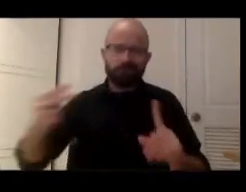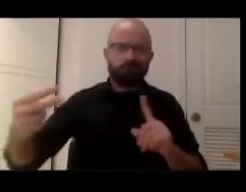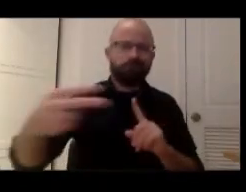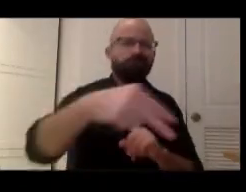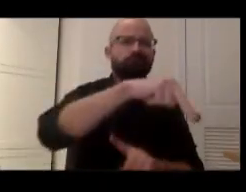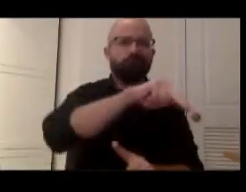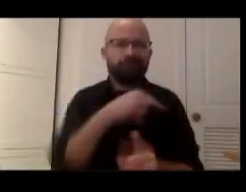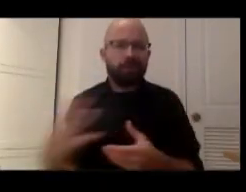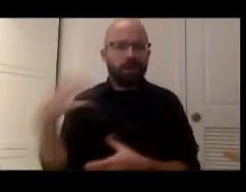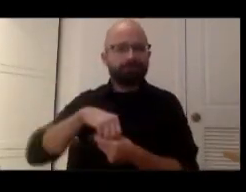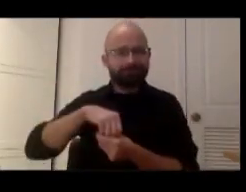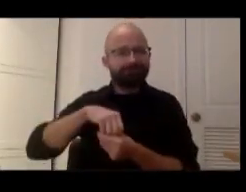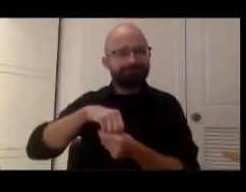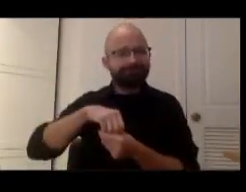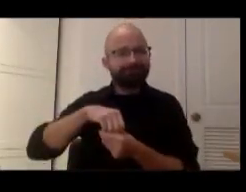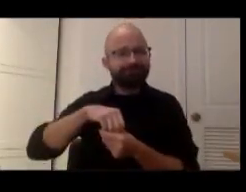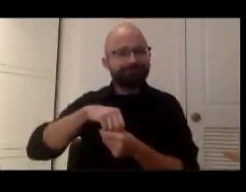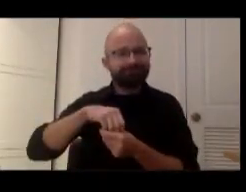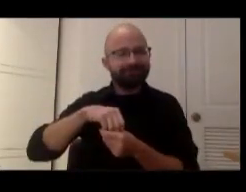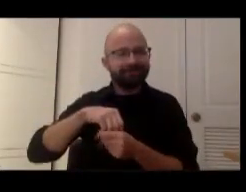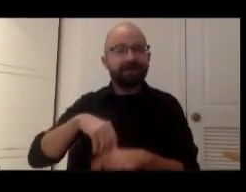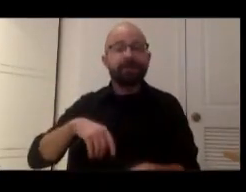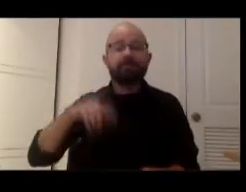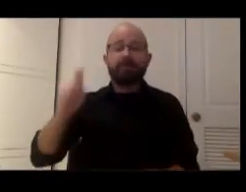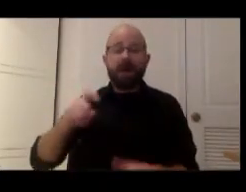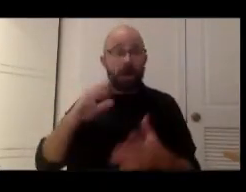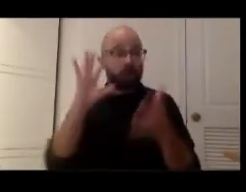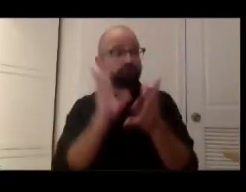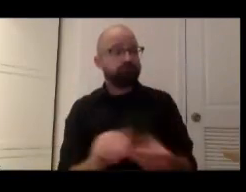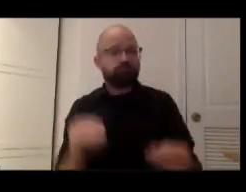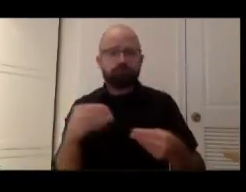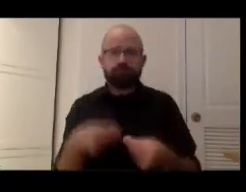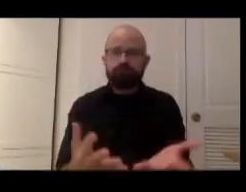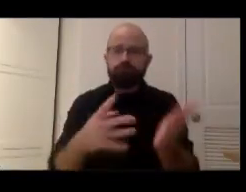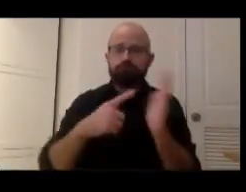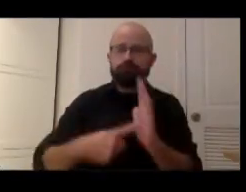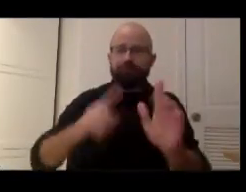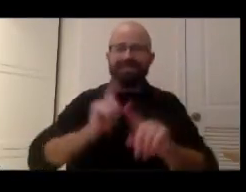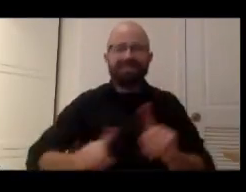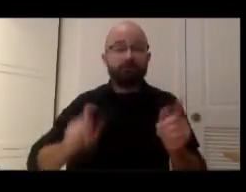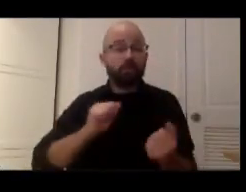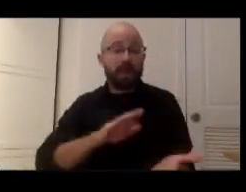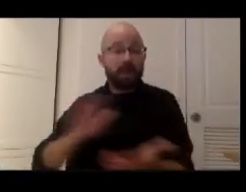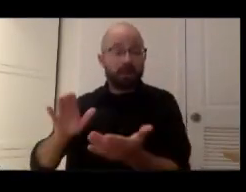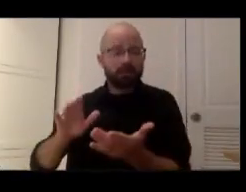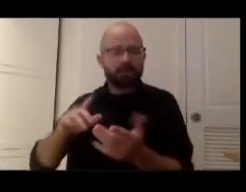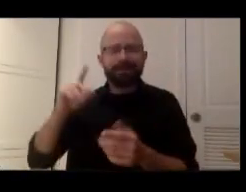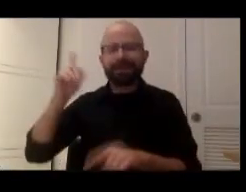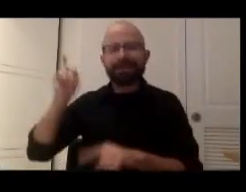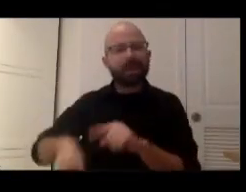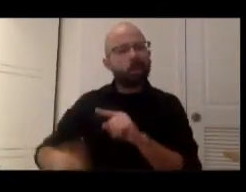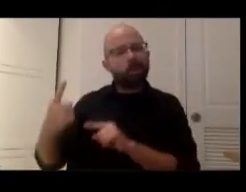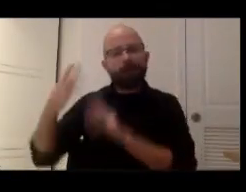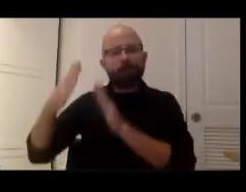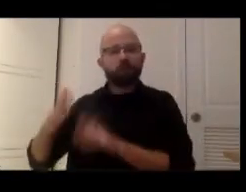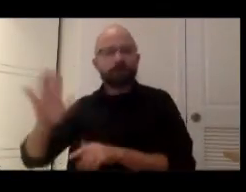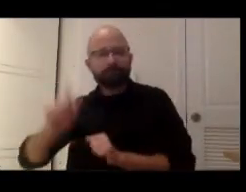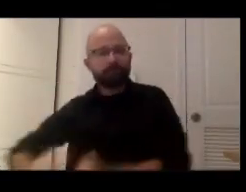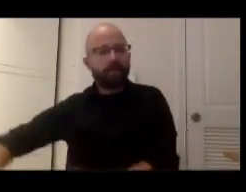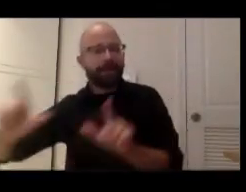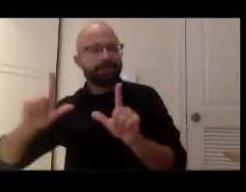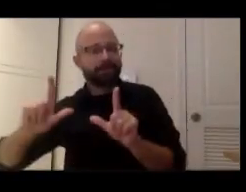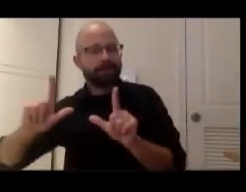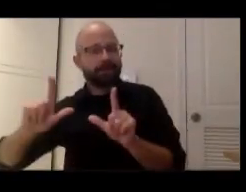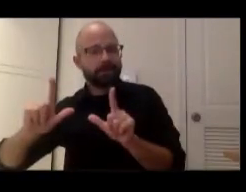to be pulled in different ways. It's it can't be through one person's lens or can't be through an old-fashioned old-fashioned guys and